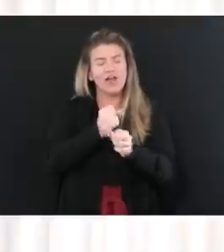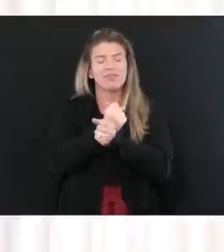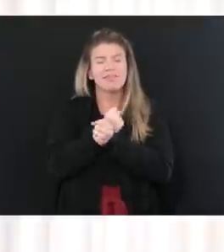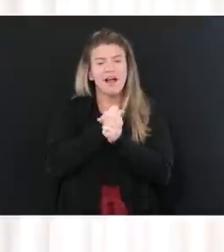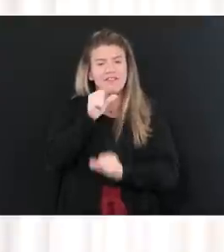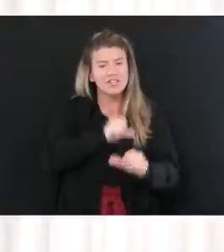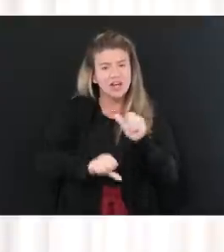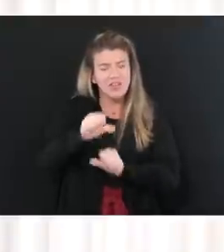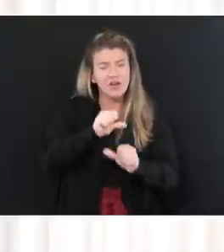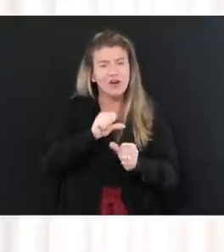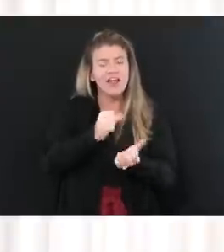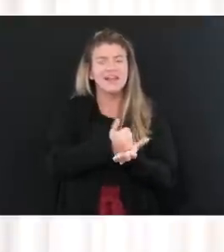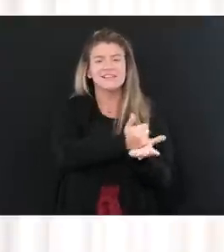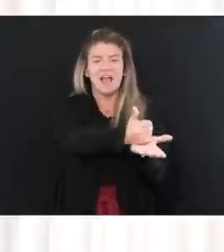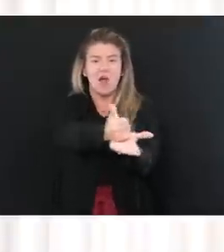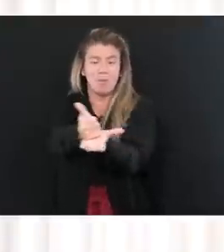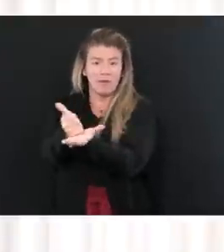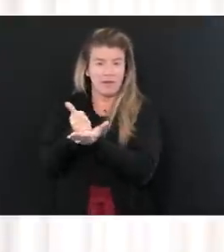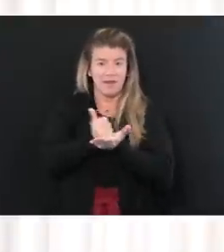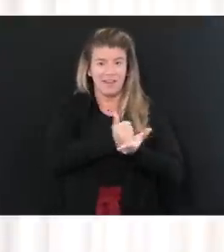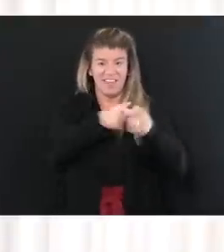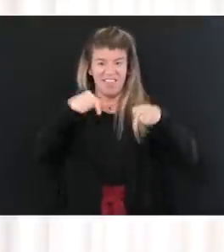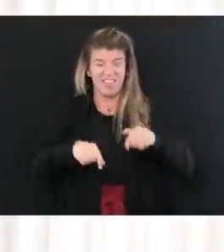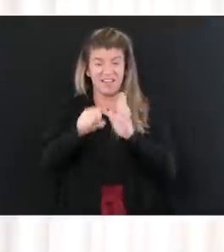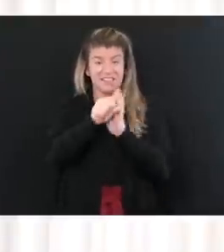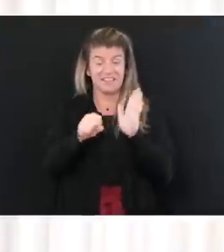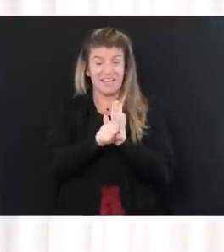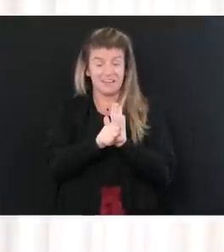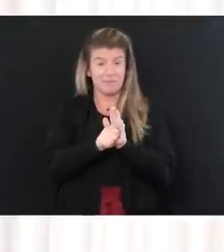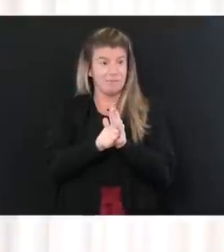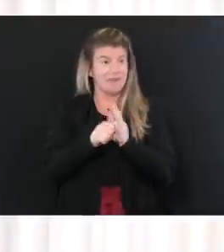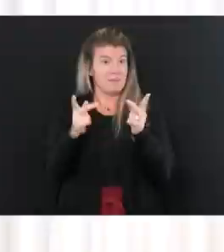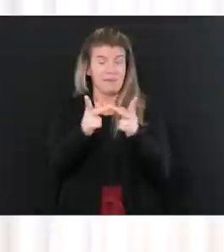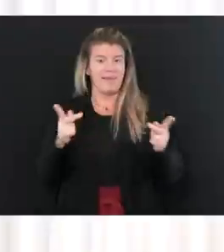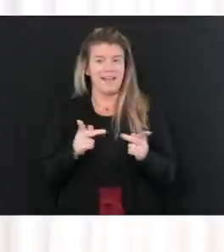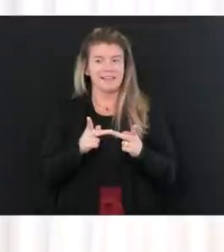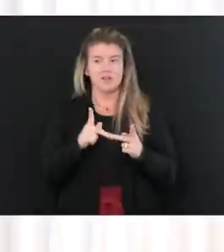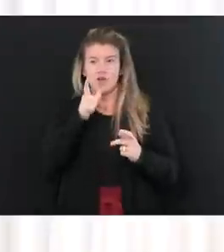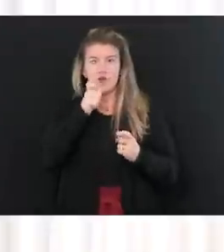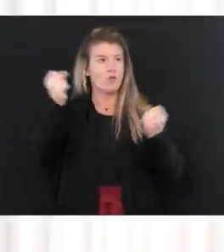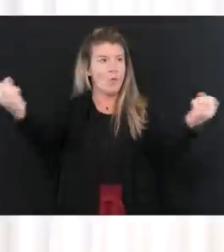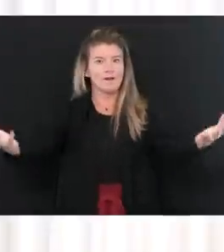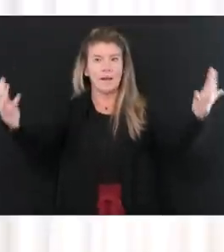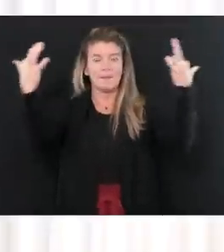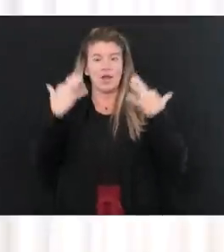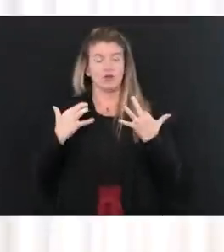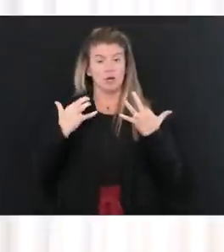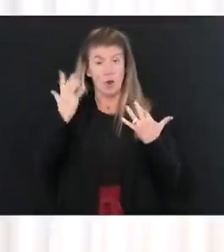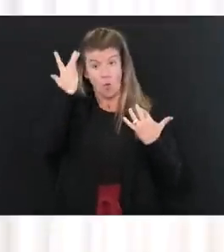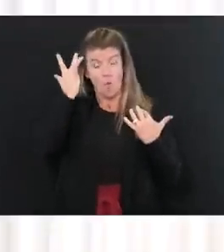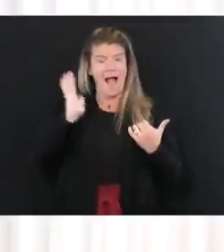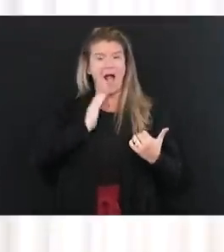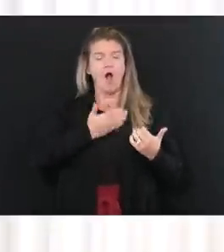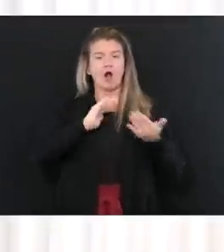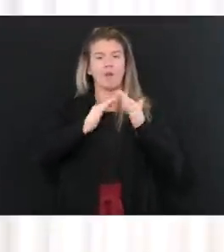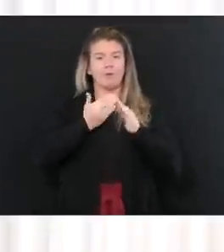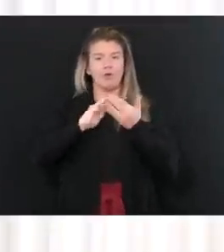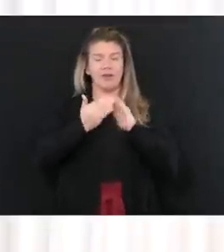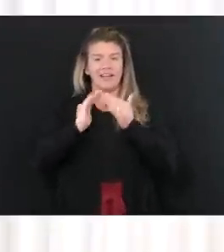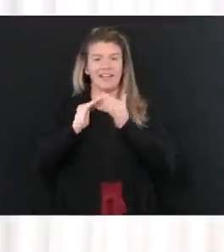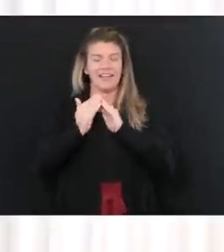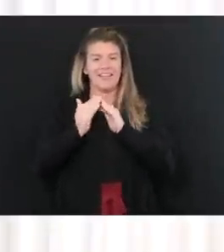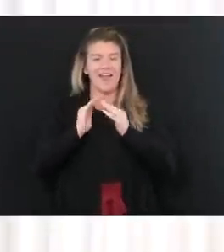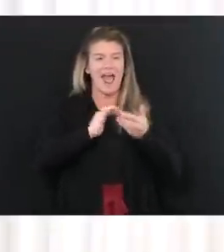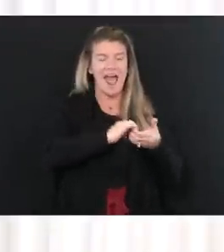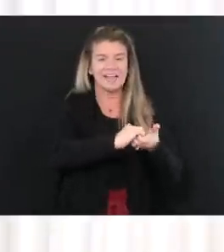Virginia be the place that everybody wants to come to because of the amazing community that we see acting